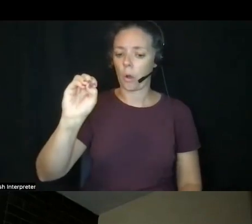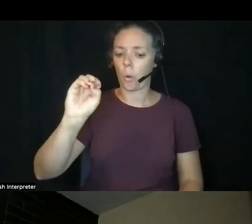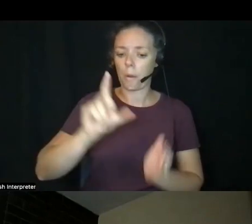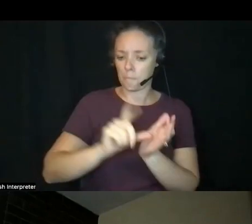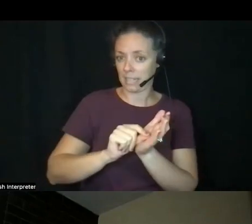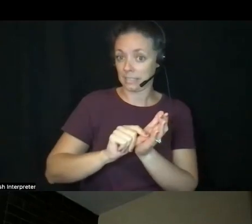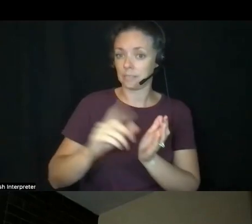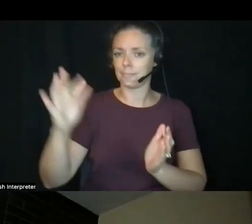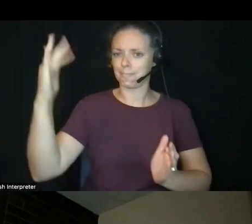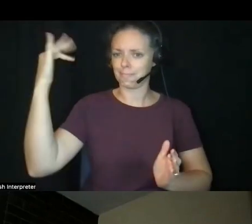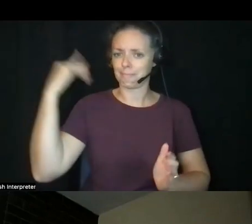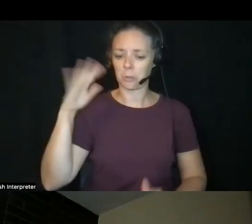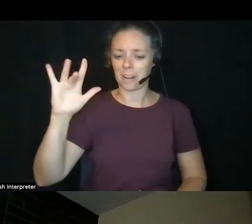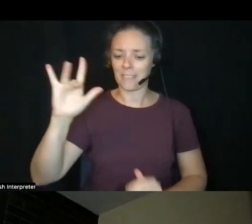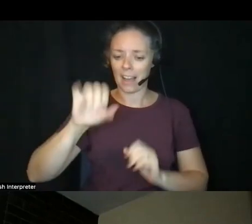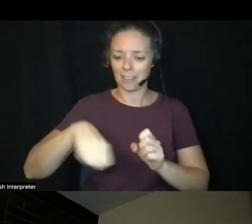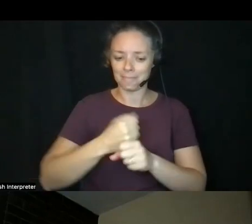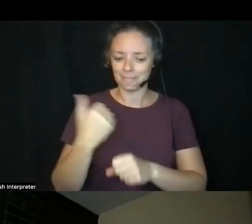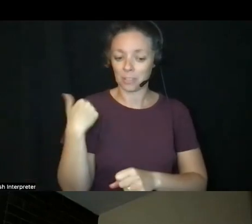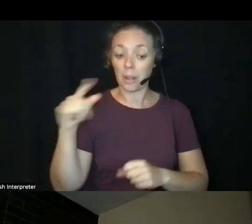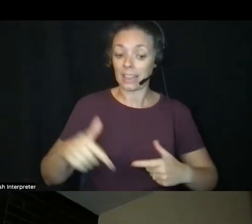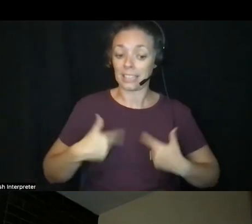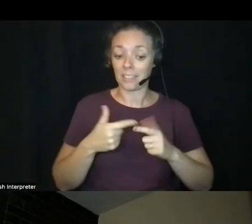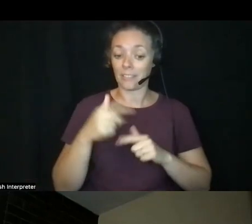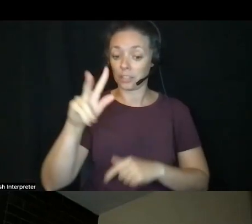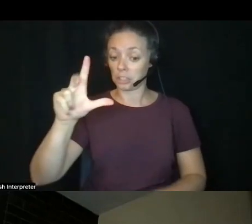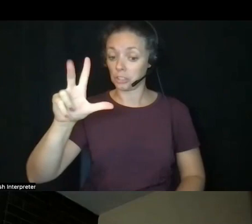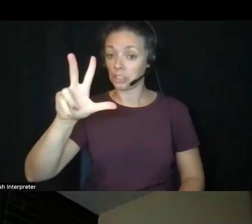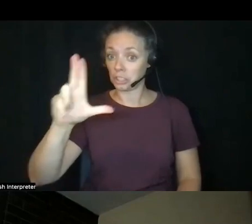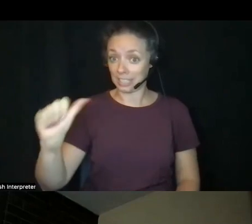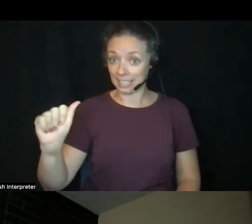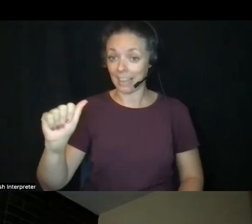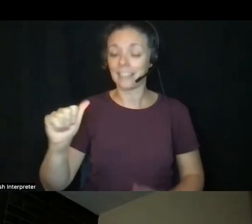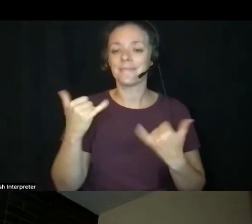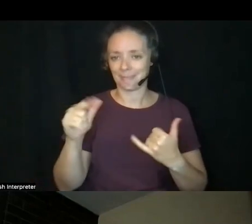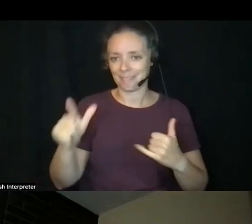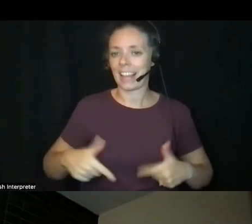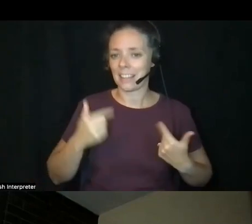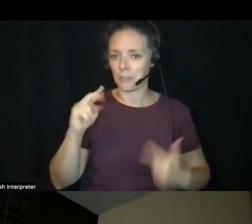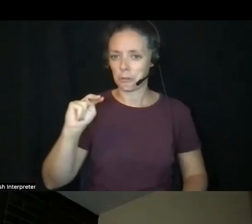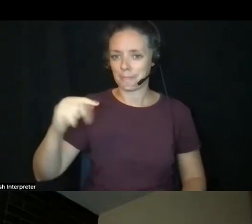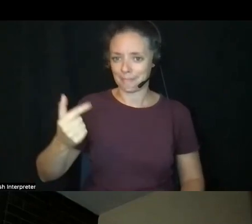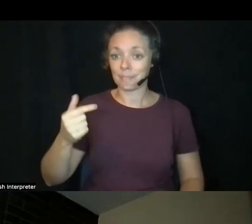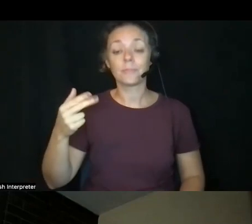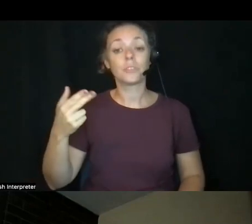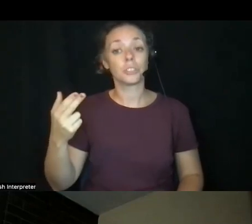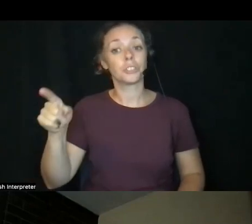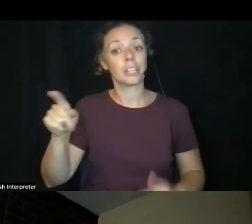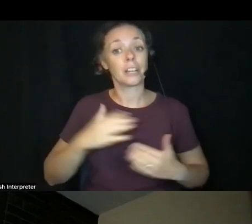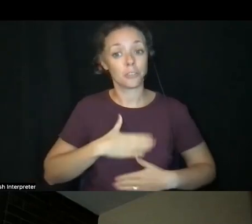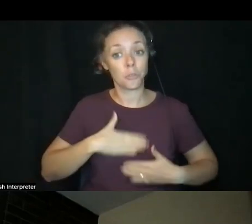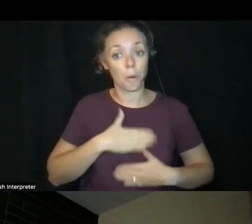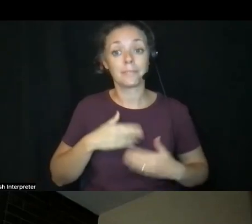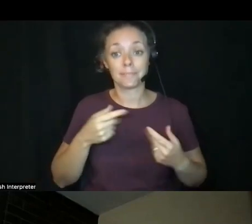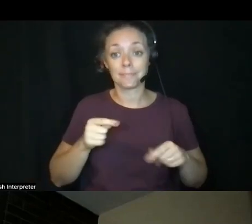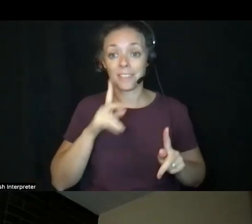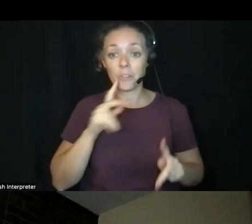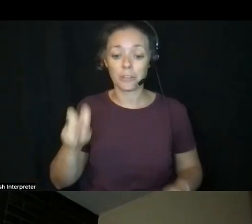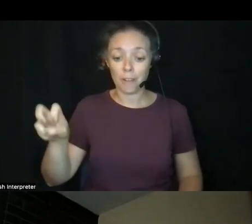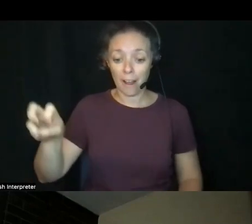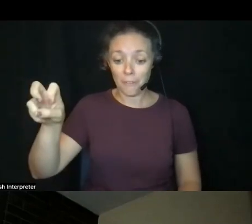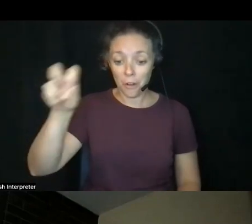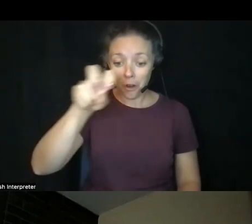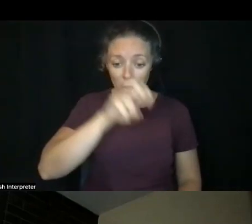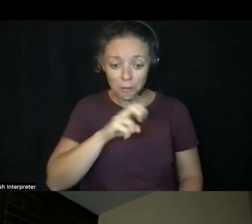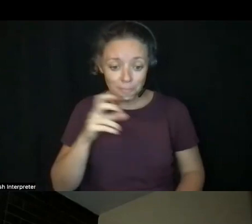living in Virginia. Her home base is now New Hampshire, but she enjoys the opportunity to travel and work with different pallets of plants in other